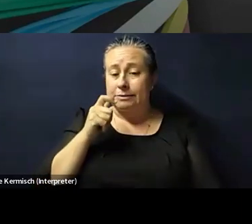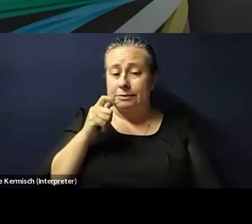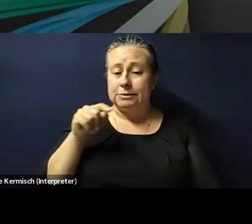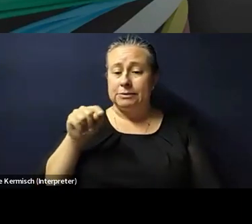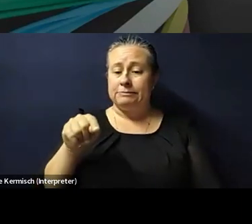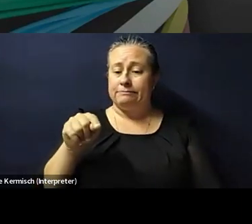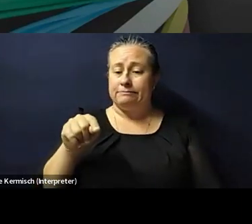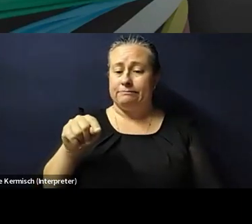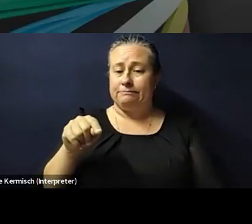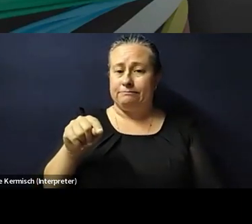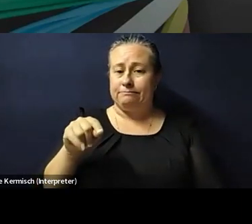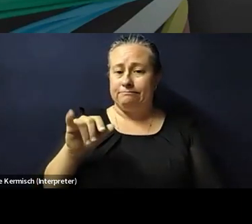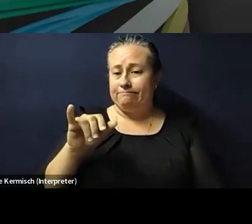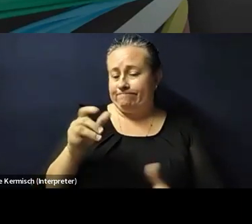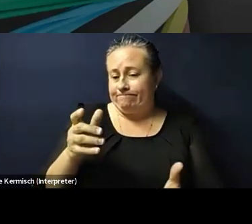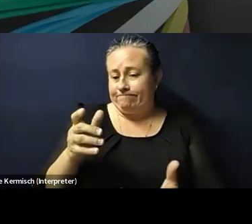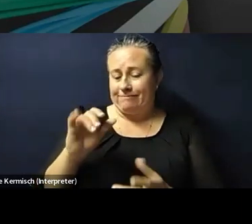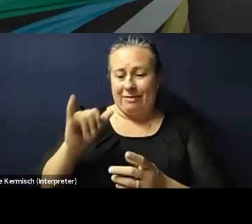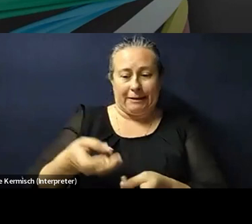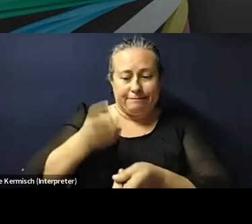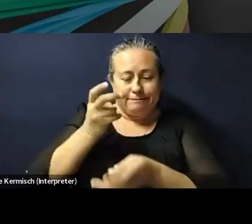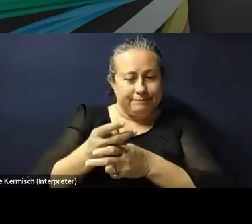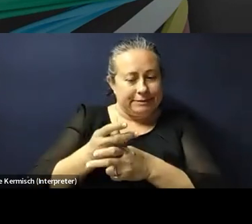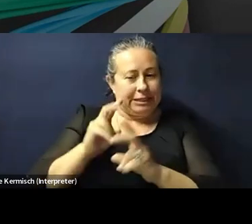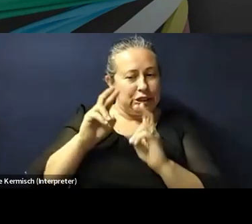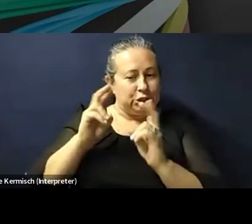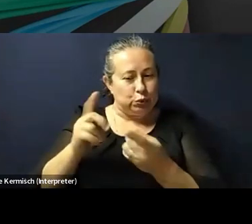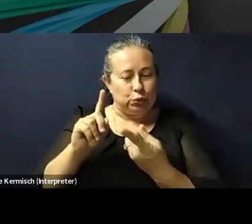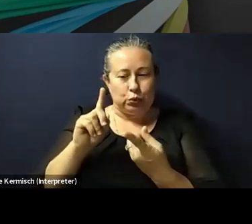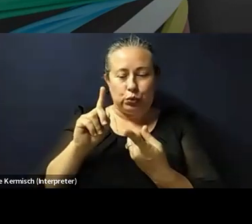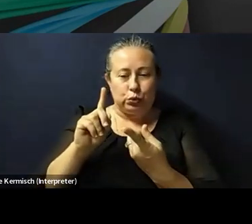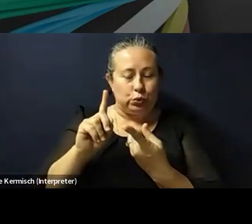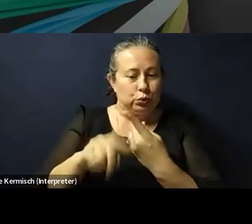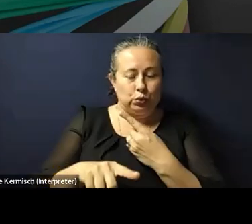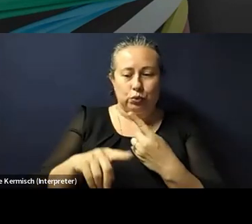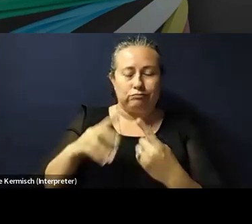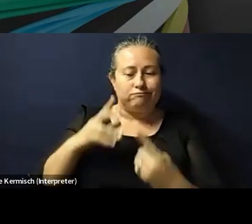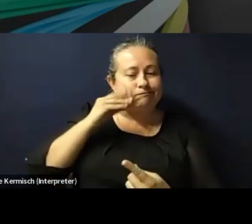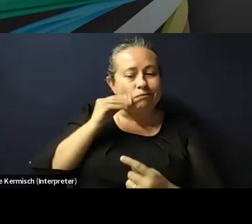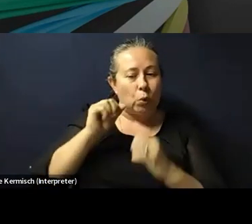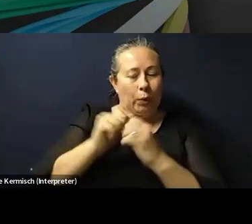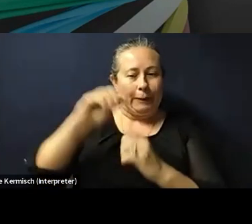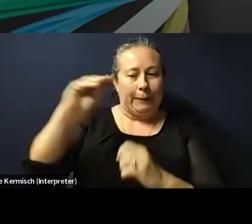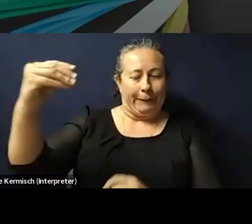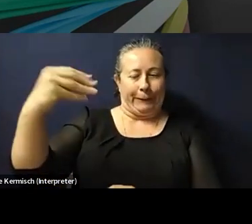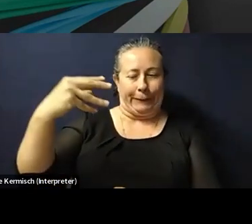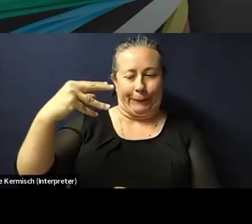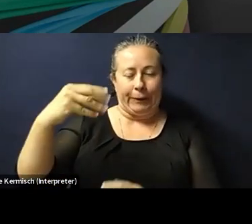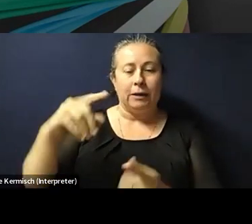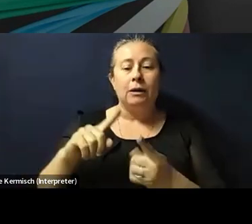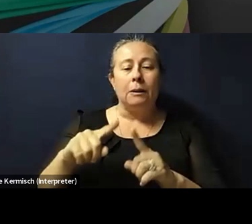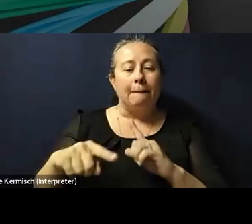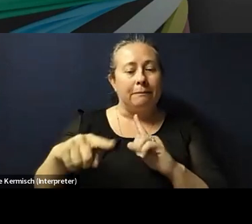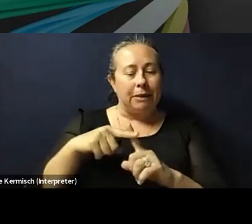a difficult issue for people to face across the continent. And since recently,